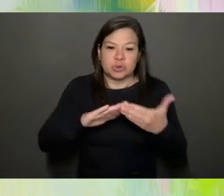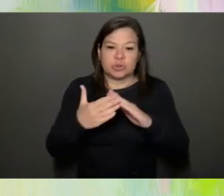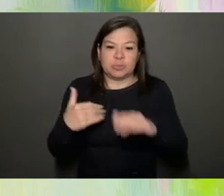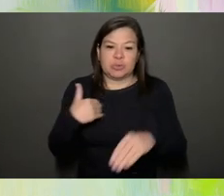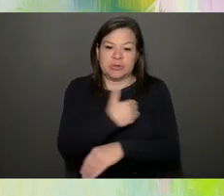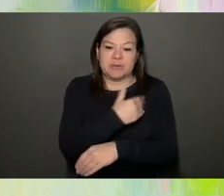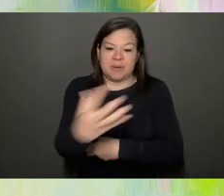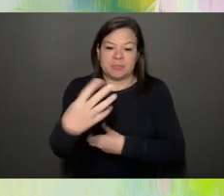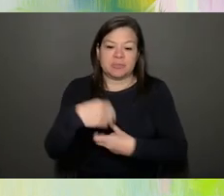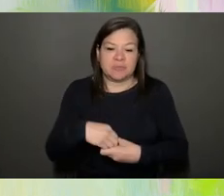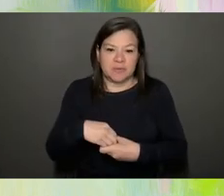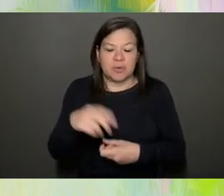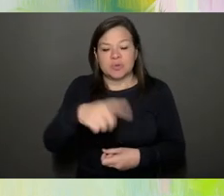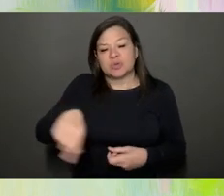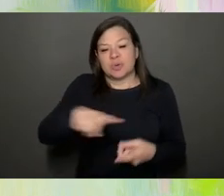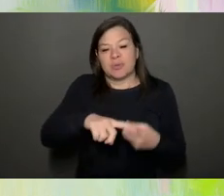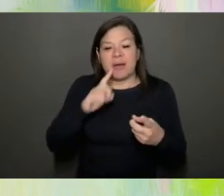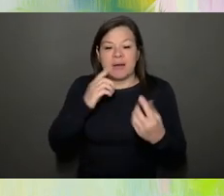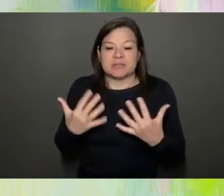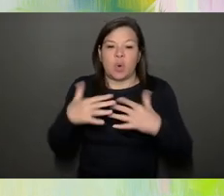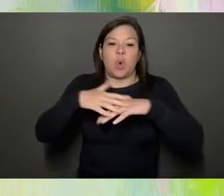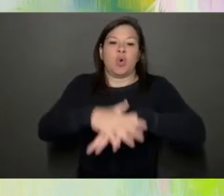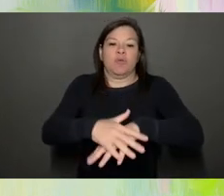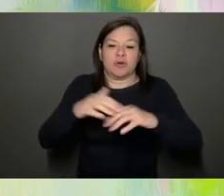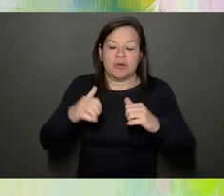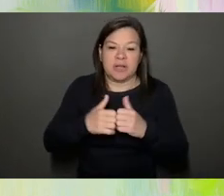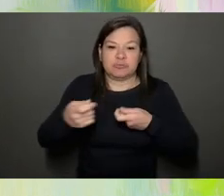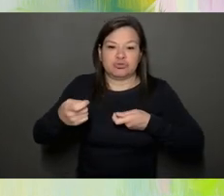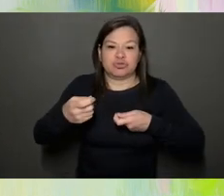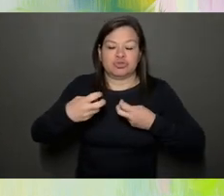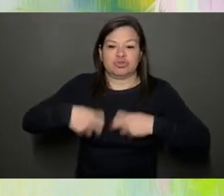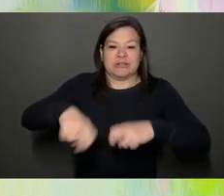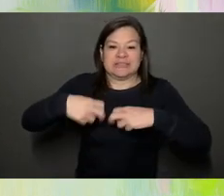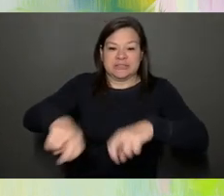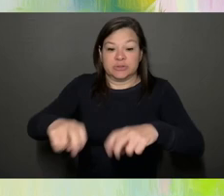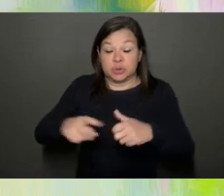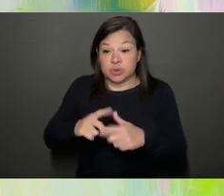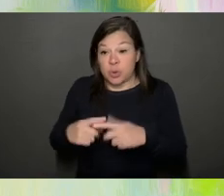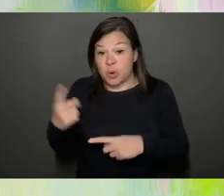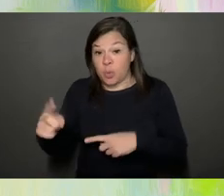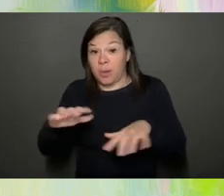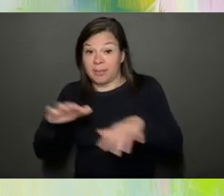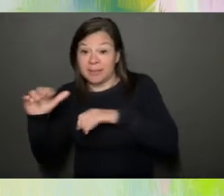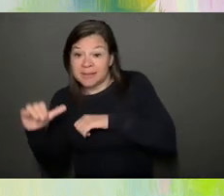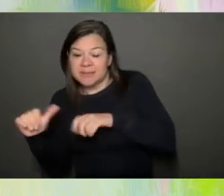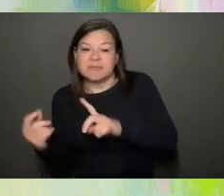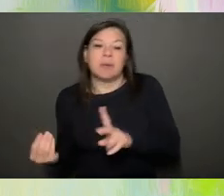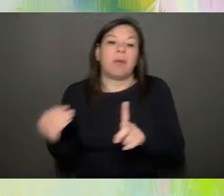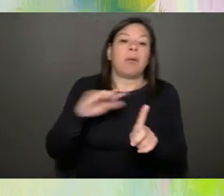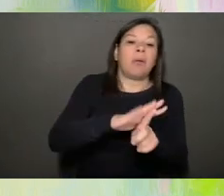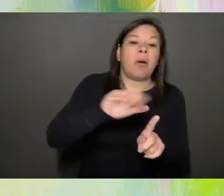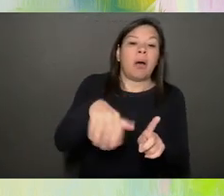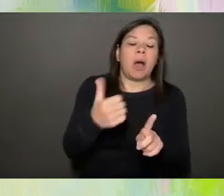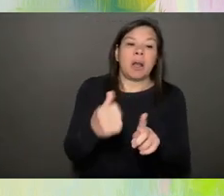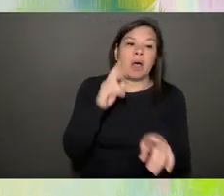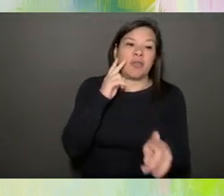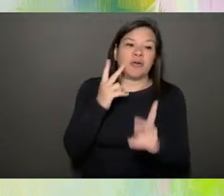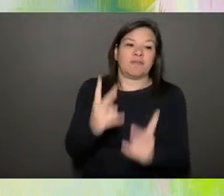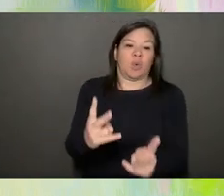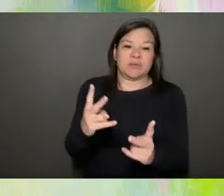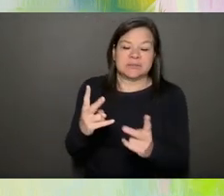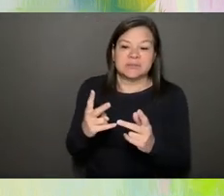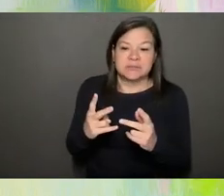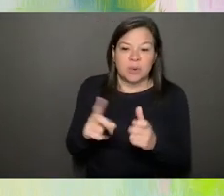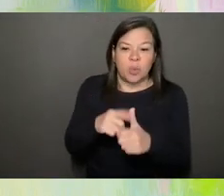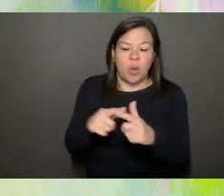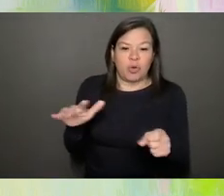there can be overlap and transition. And so when one rolls off, you still have another voice to lean on while you fill that voice with